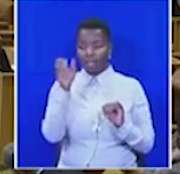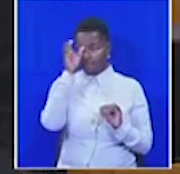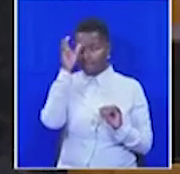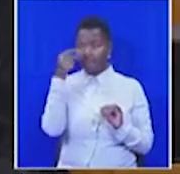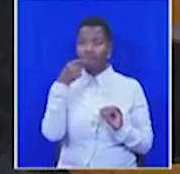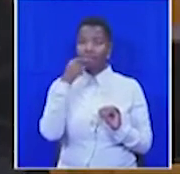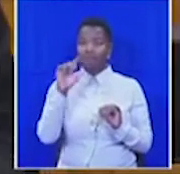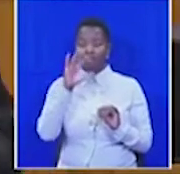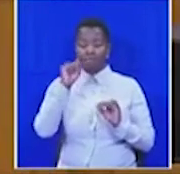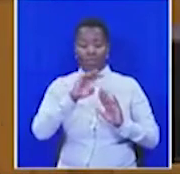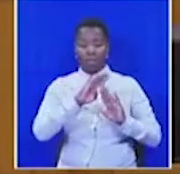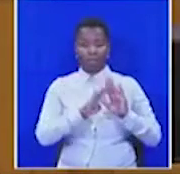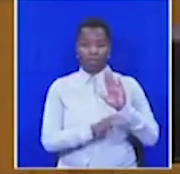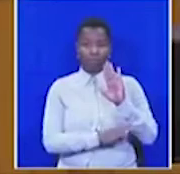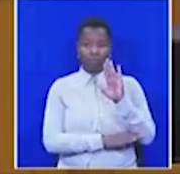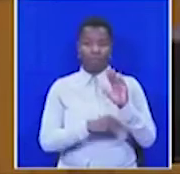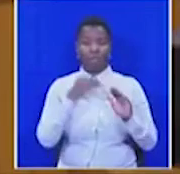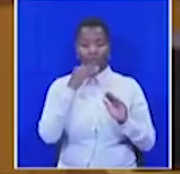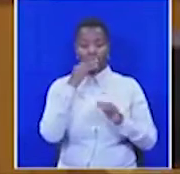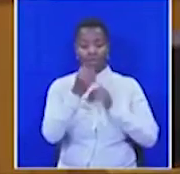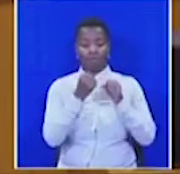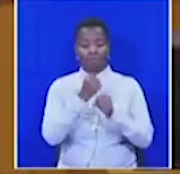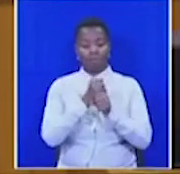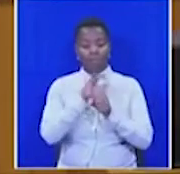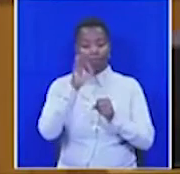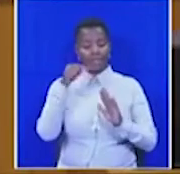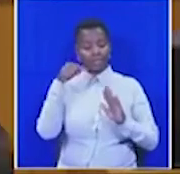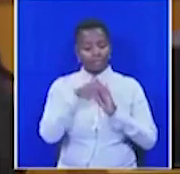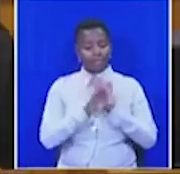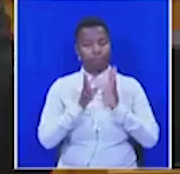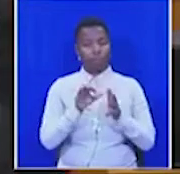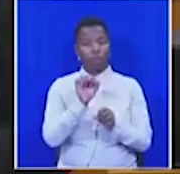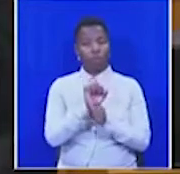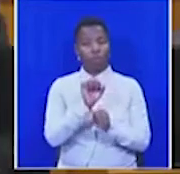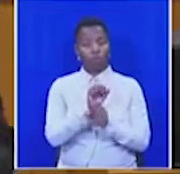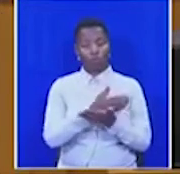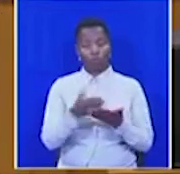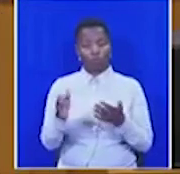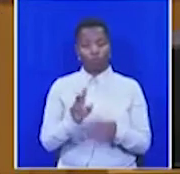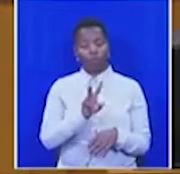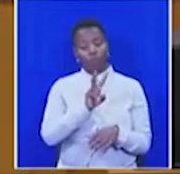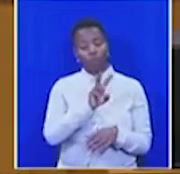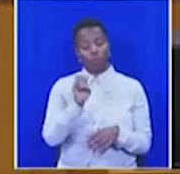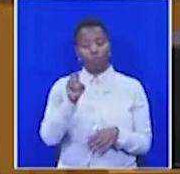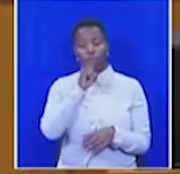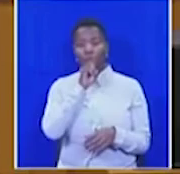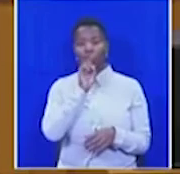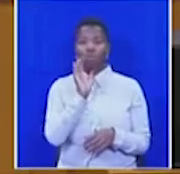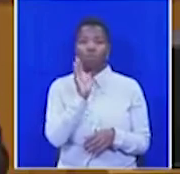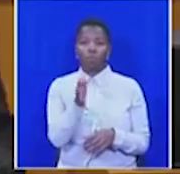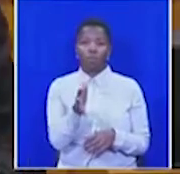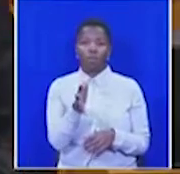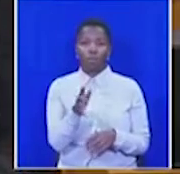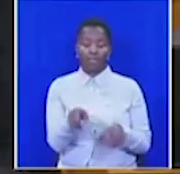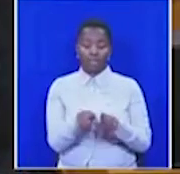downgrade would trigger a recession and a loss of 200,000 more jobs in South Africa. Which, of course, makes